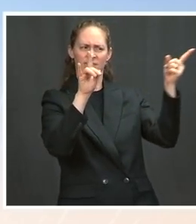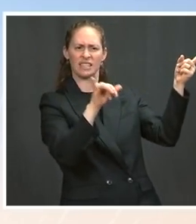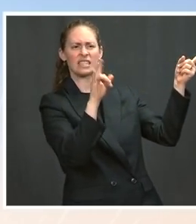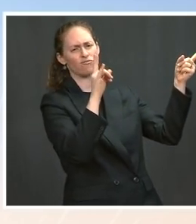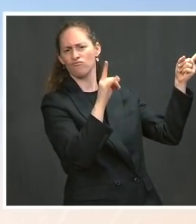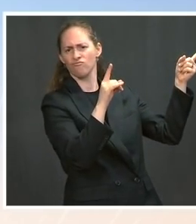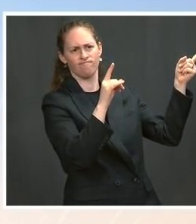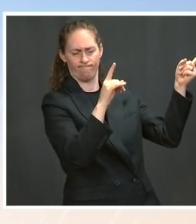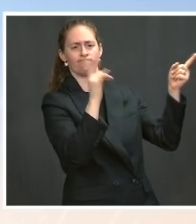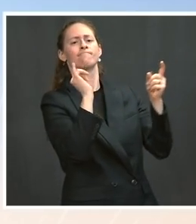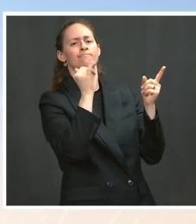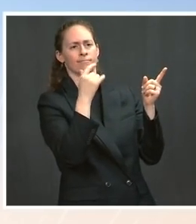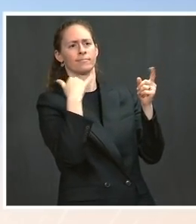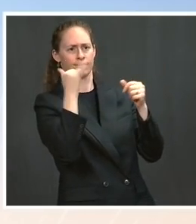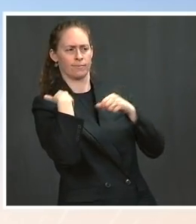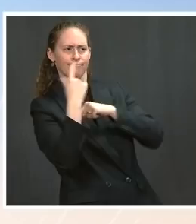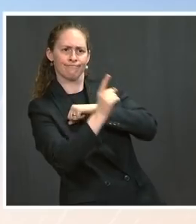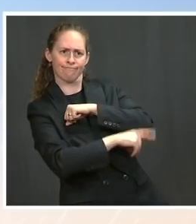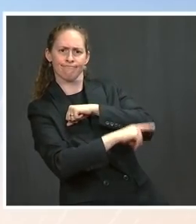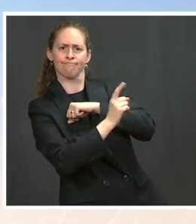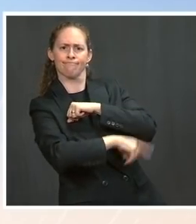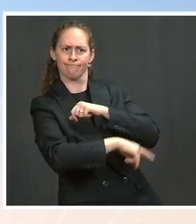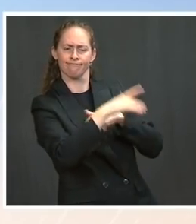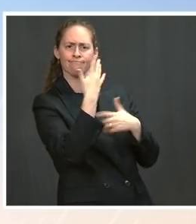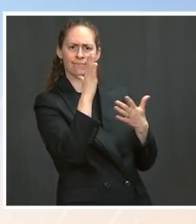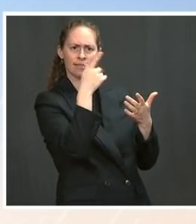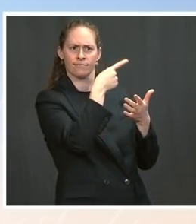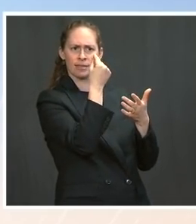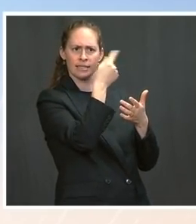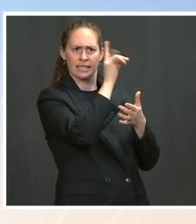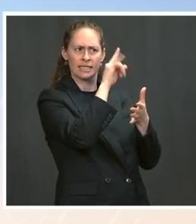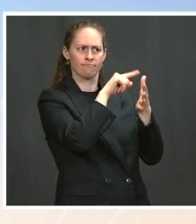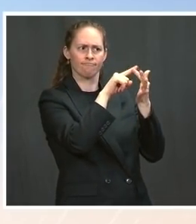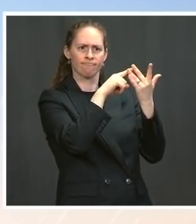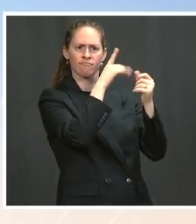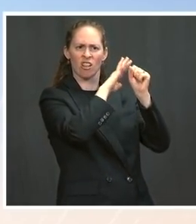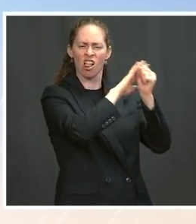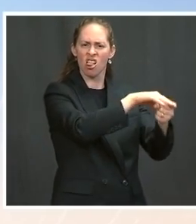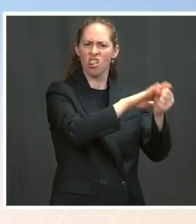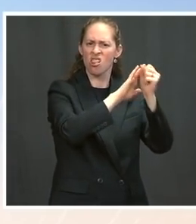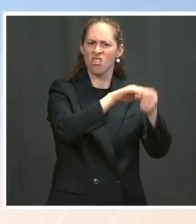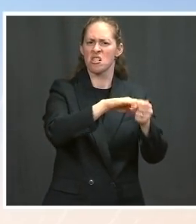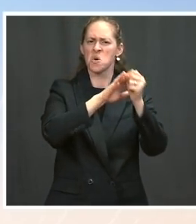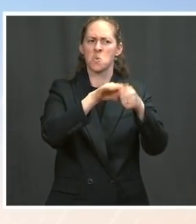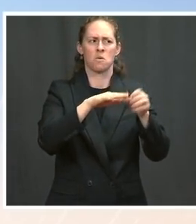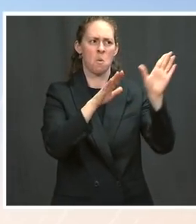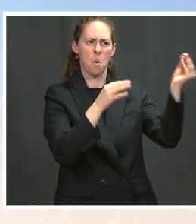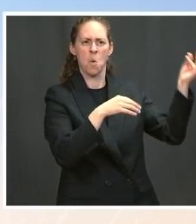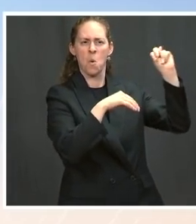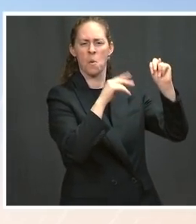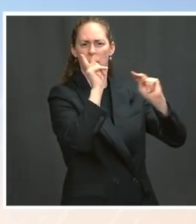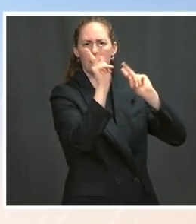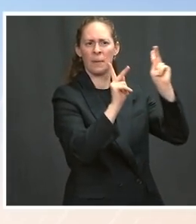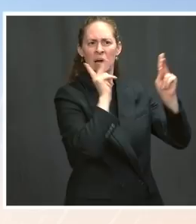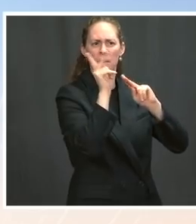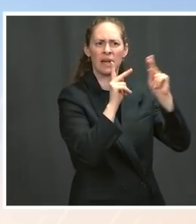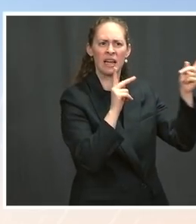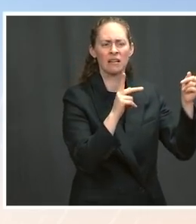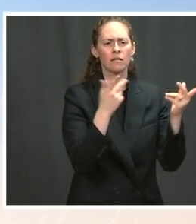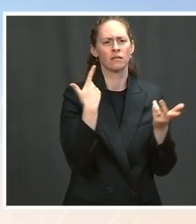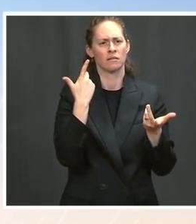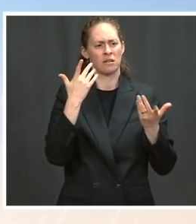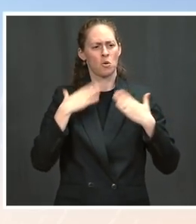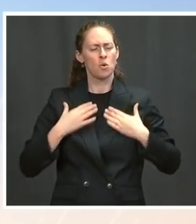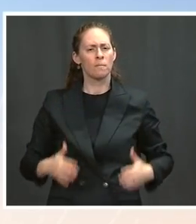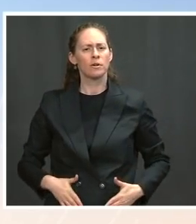But we did put those in place because exactly of their treatment of Navalny. Obviously, human rights, freedom of speech, freedom of expression,